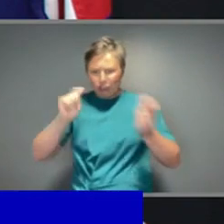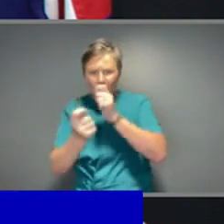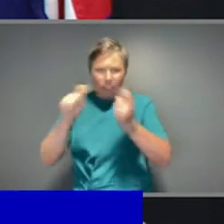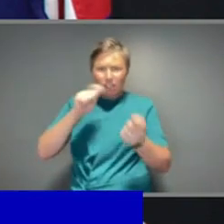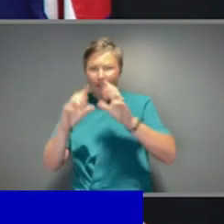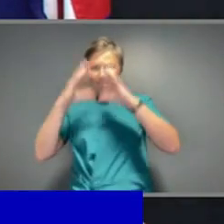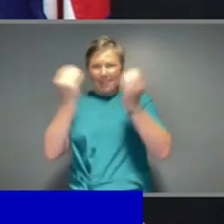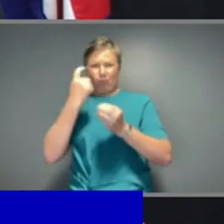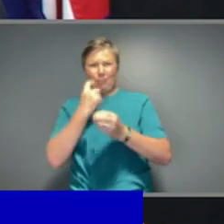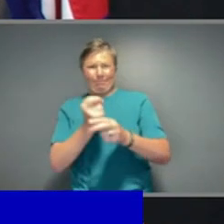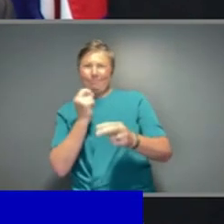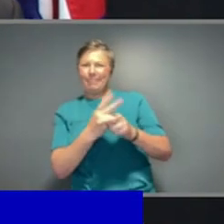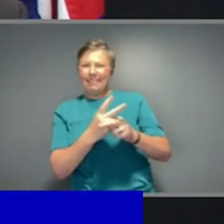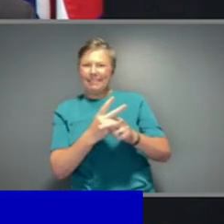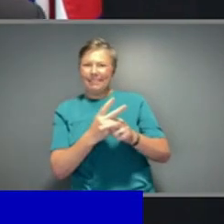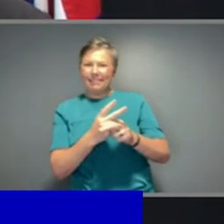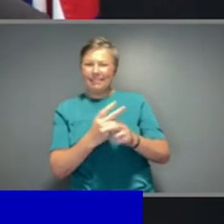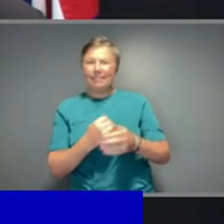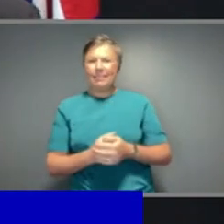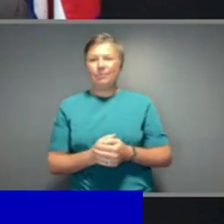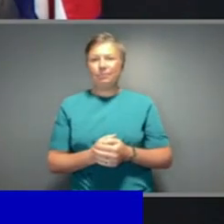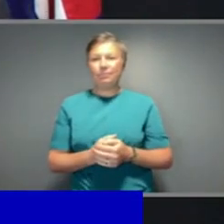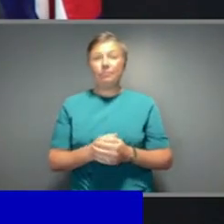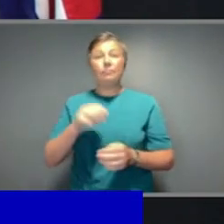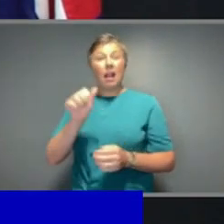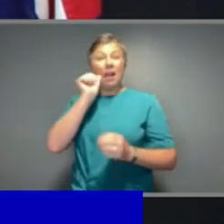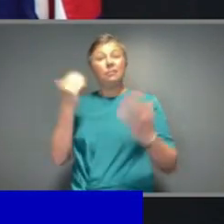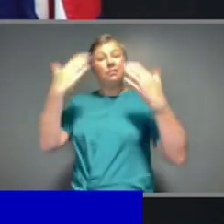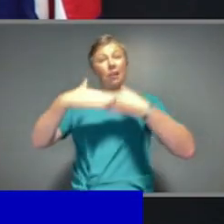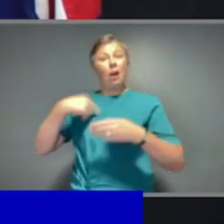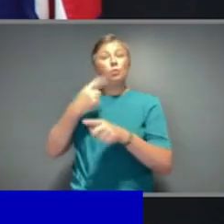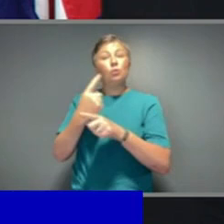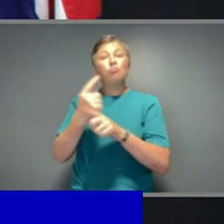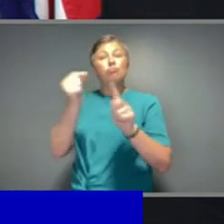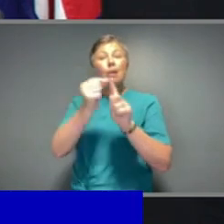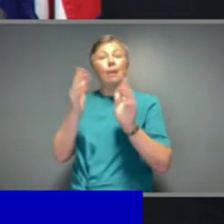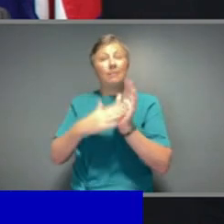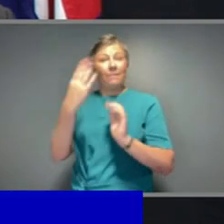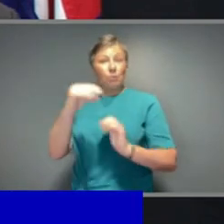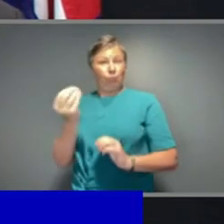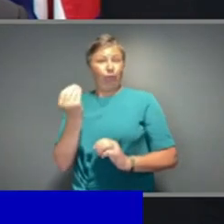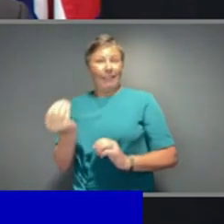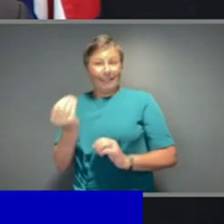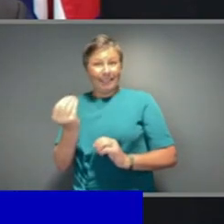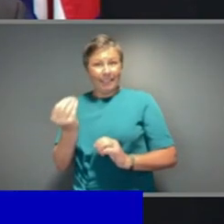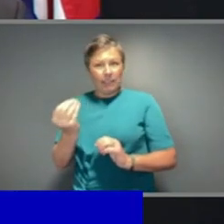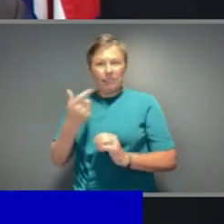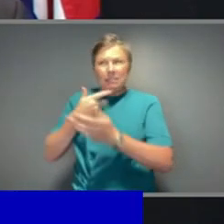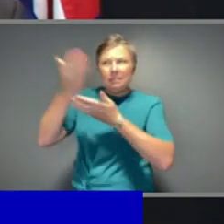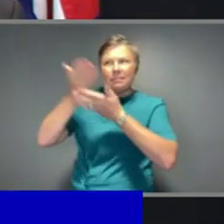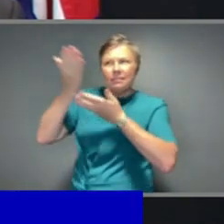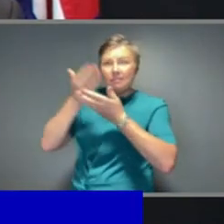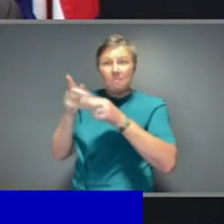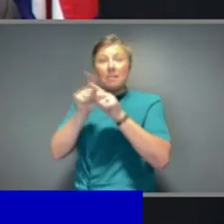this. Just last night I was talking to the Greek Prime Minister about these very issues, and I'm in regular contact with many leaders around the world, talking about